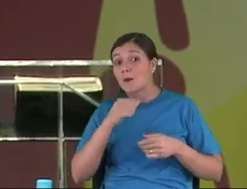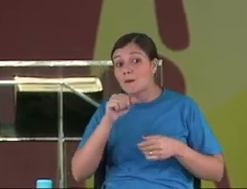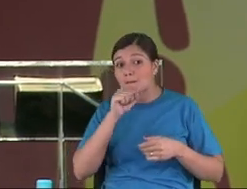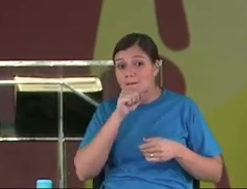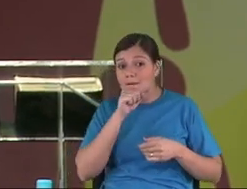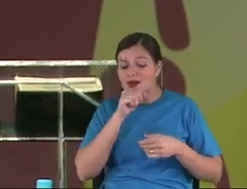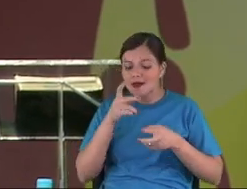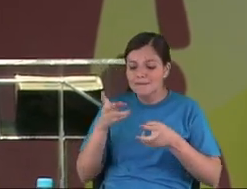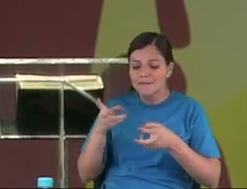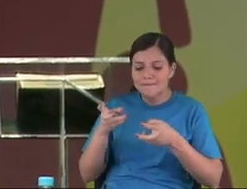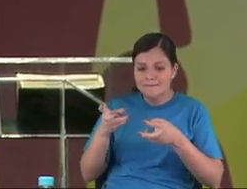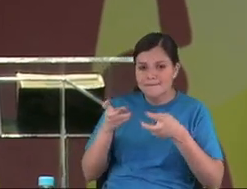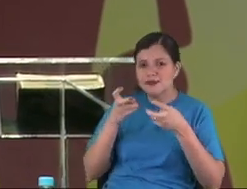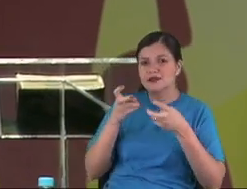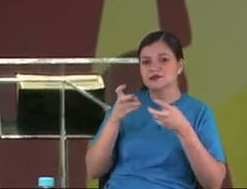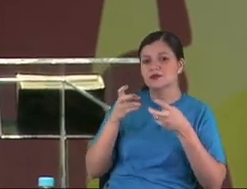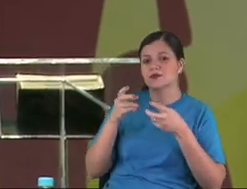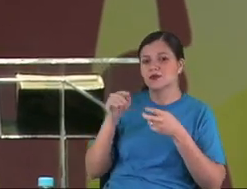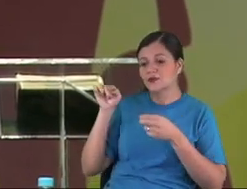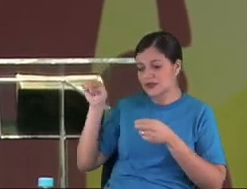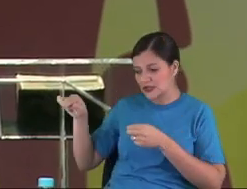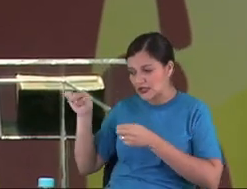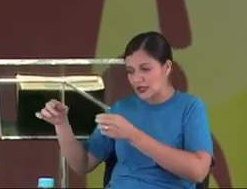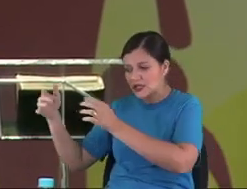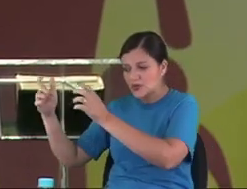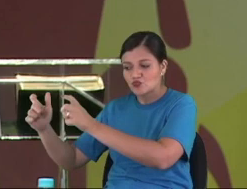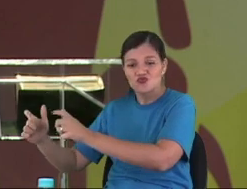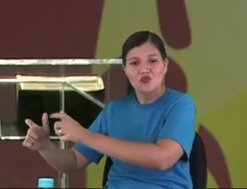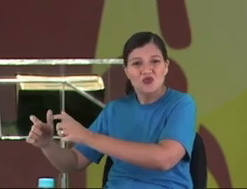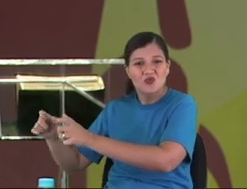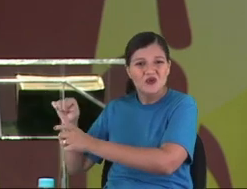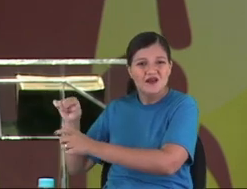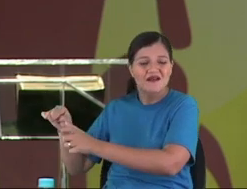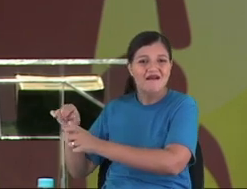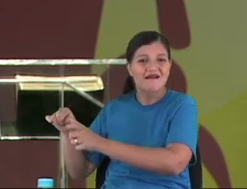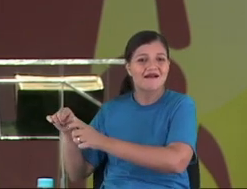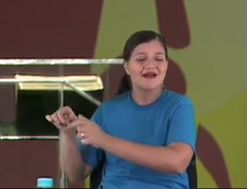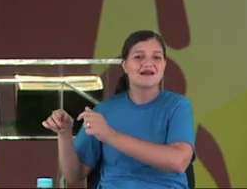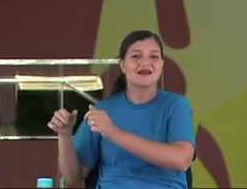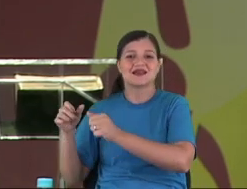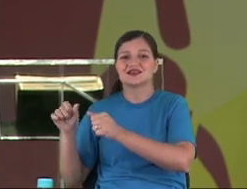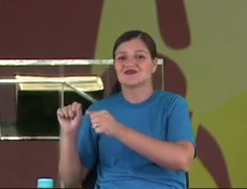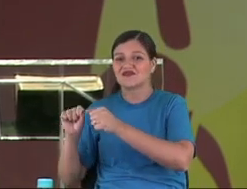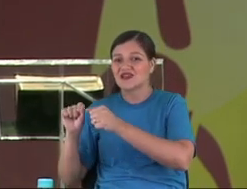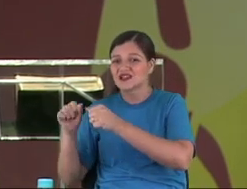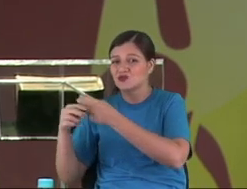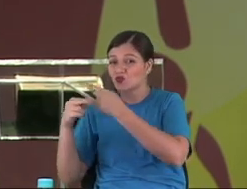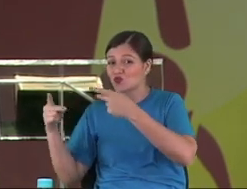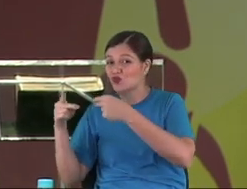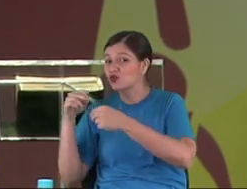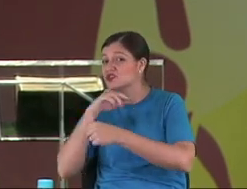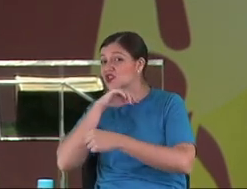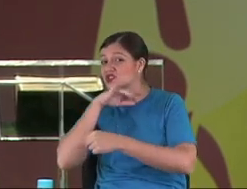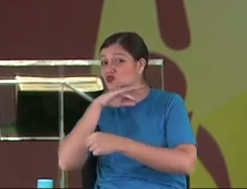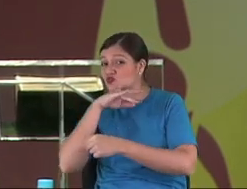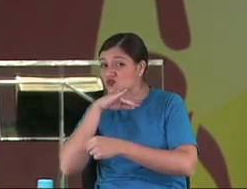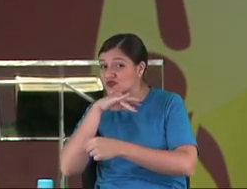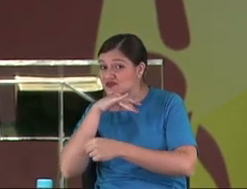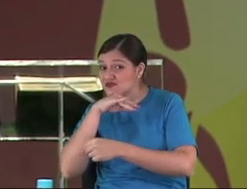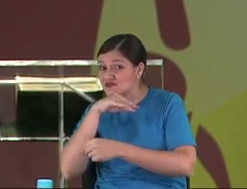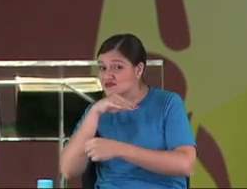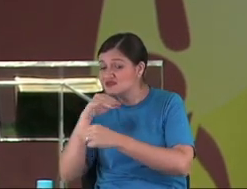should to capture the center of the contraband of